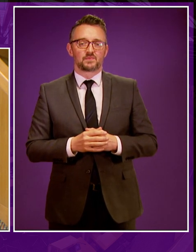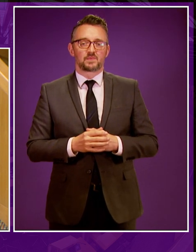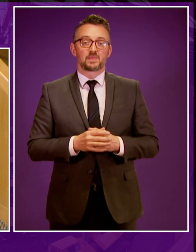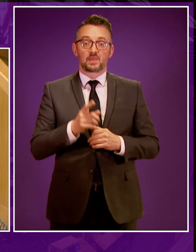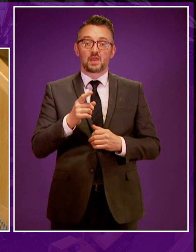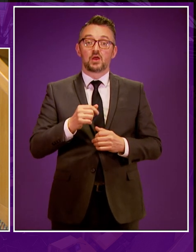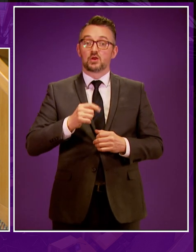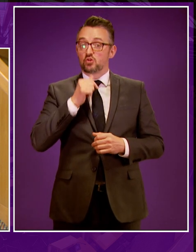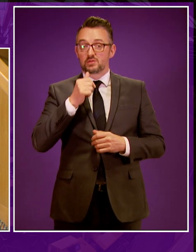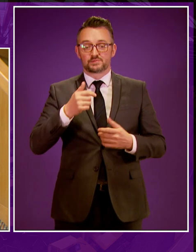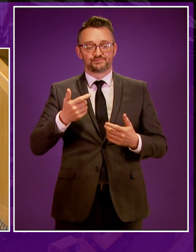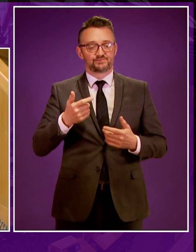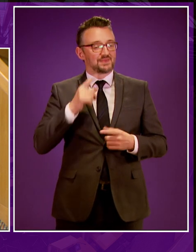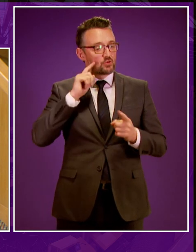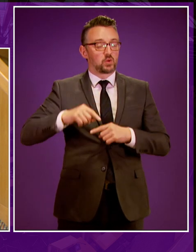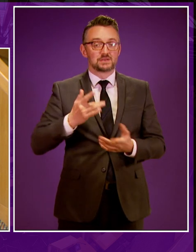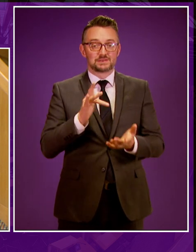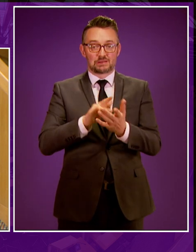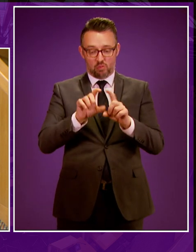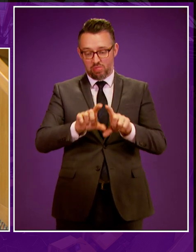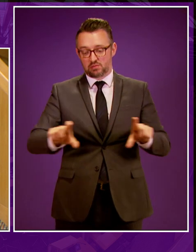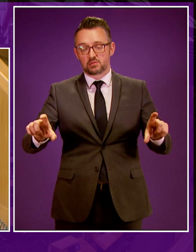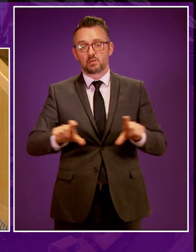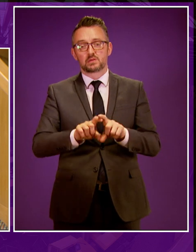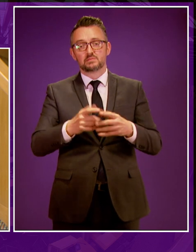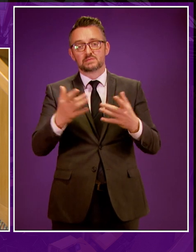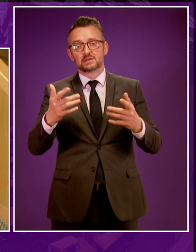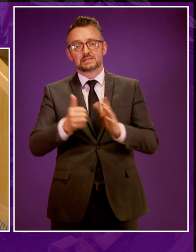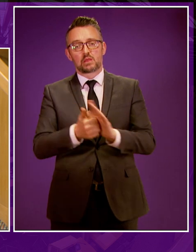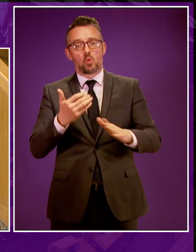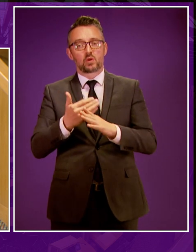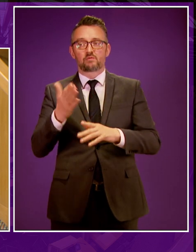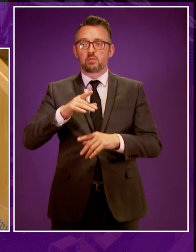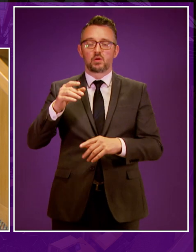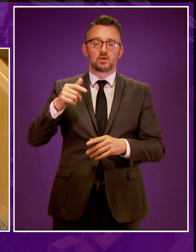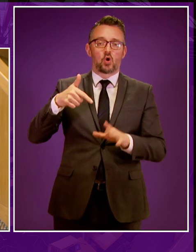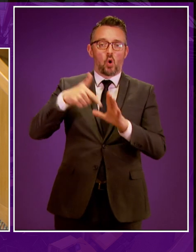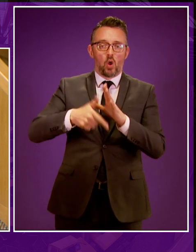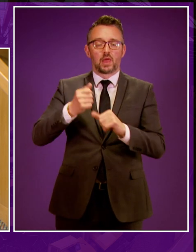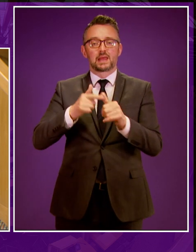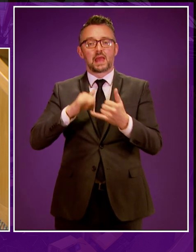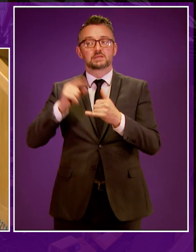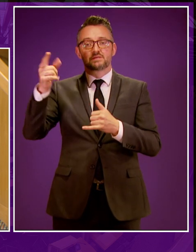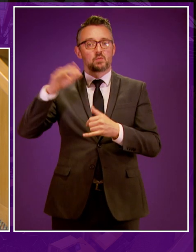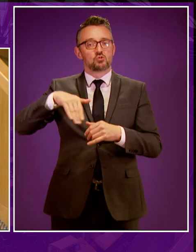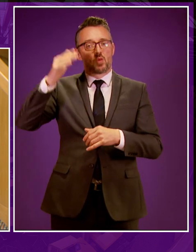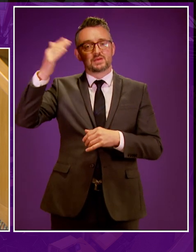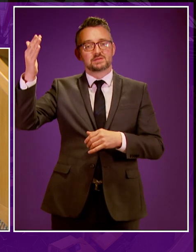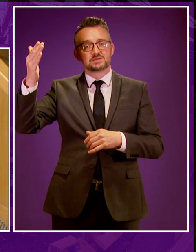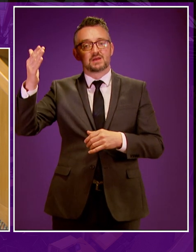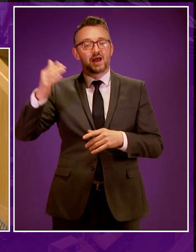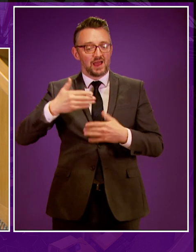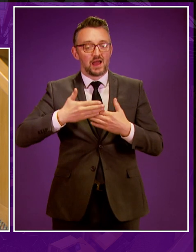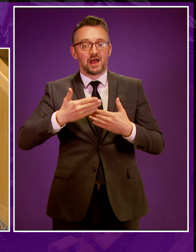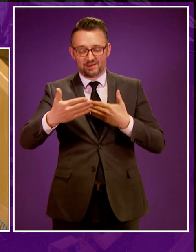is it the central belt they are letting down, but thousands of skilled workers from the oil and gas industry, particularly in the North East, will have another